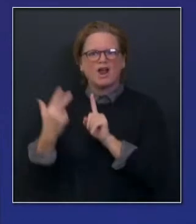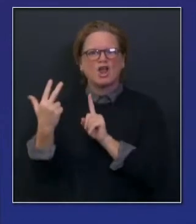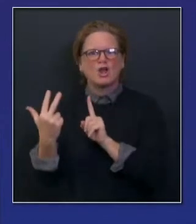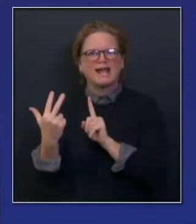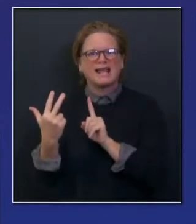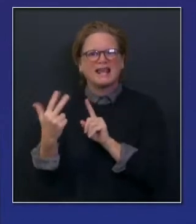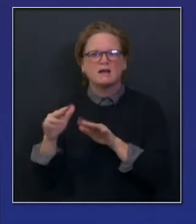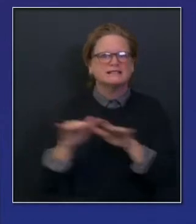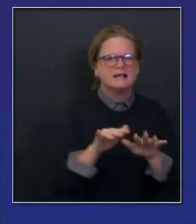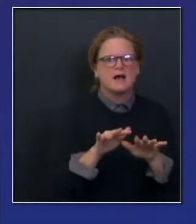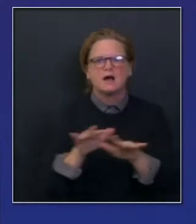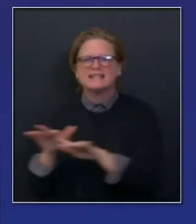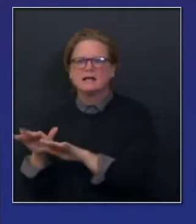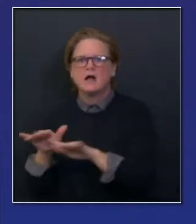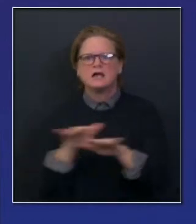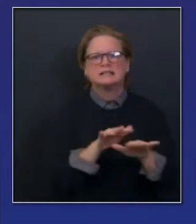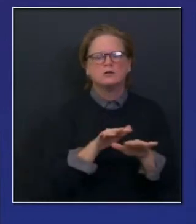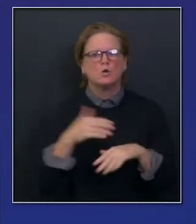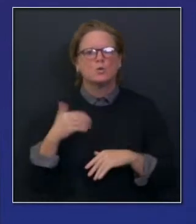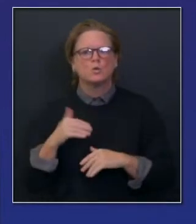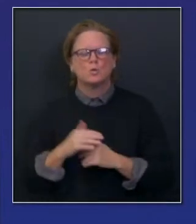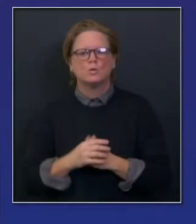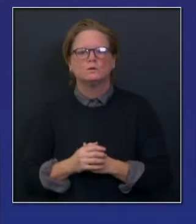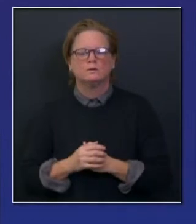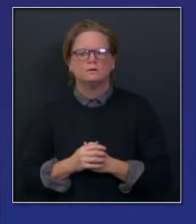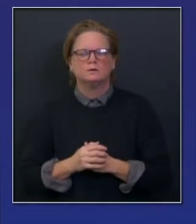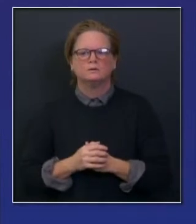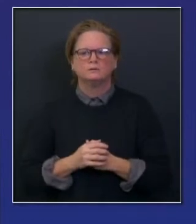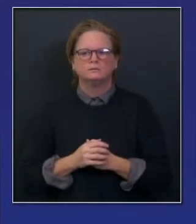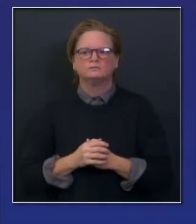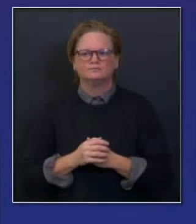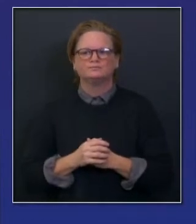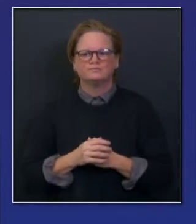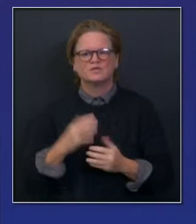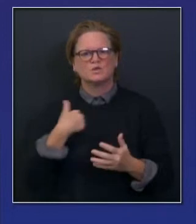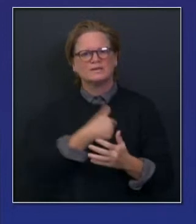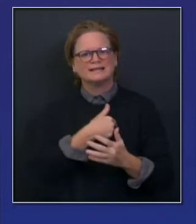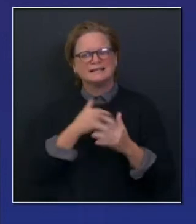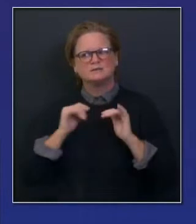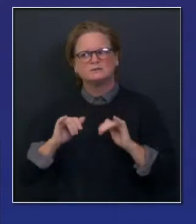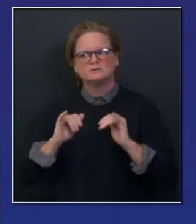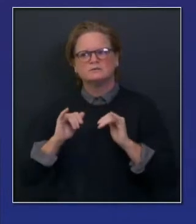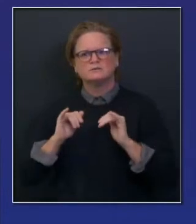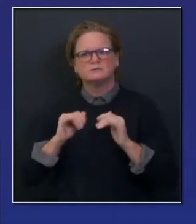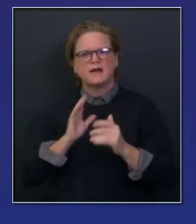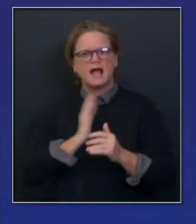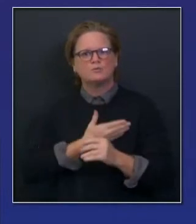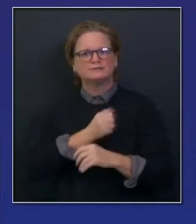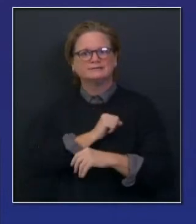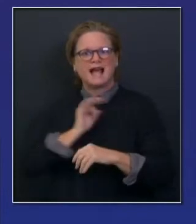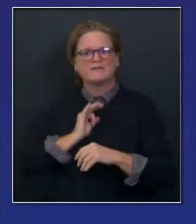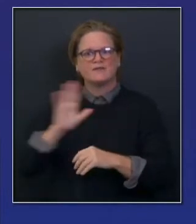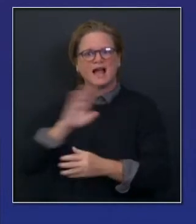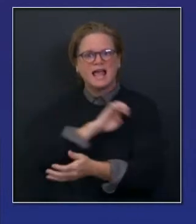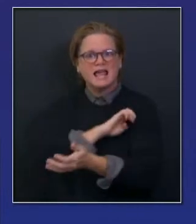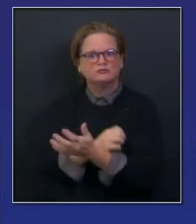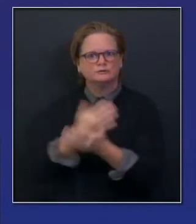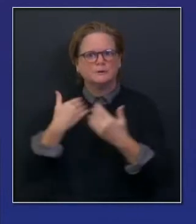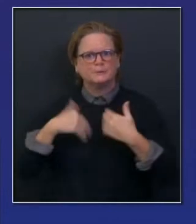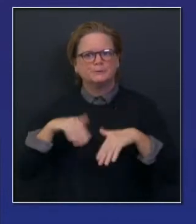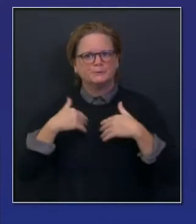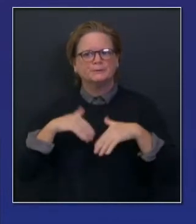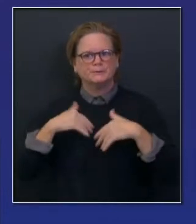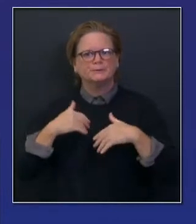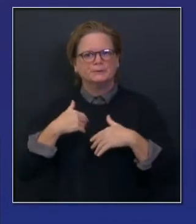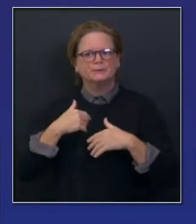resources and, again, empathy and respect to those human beings, these frontline healthcare workers,